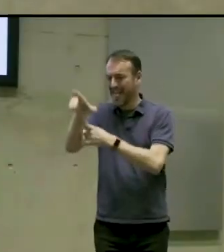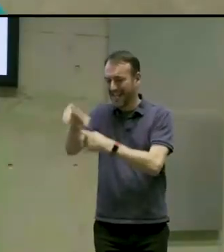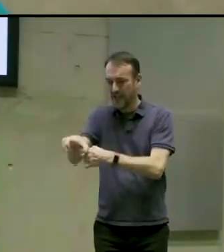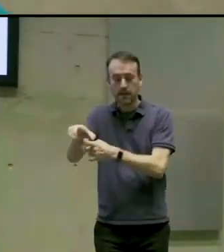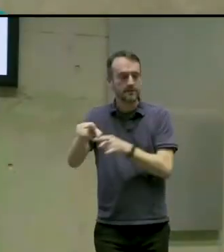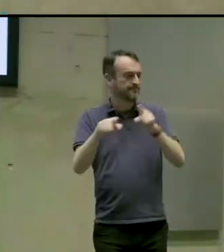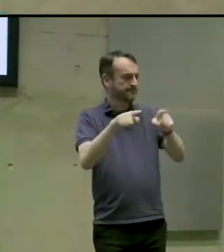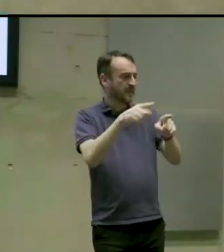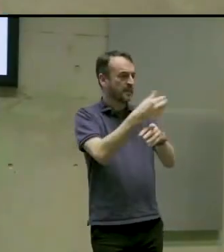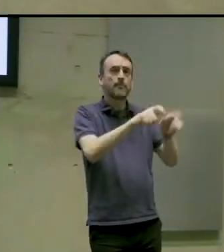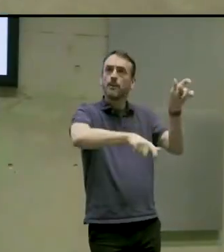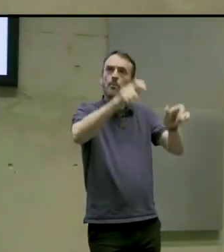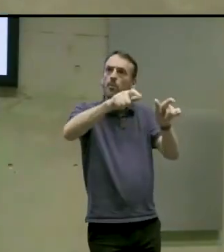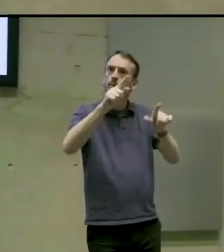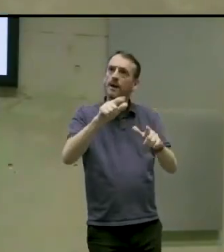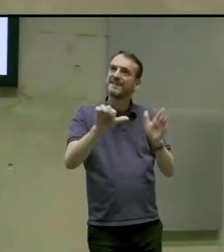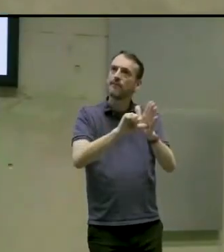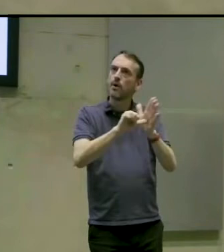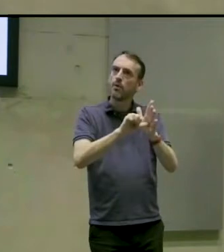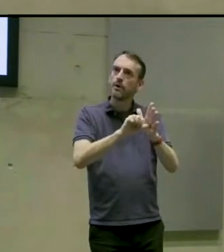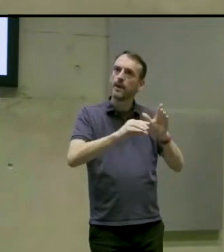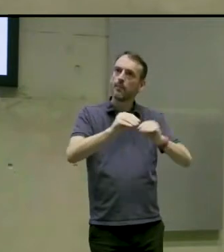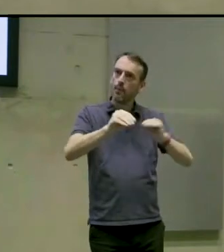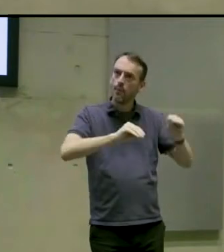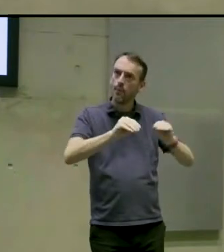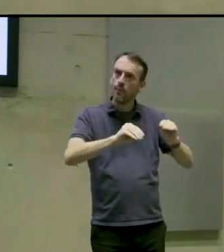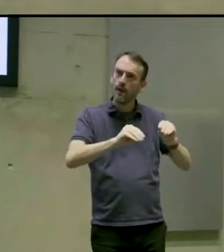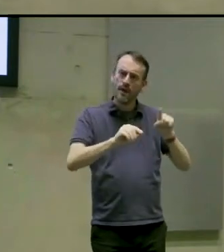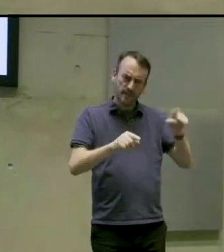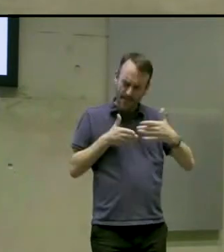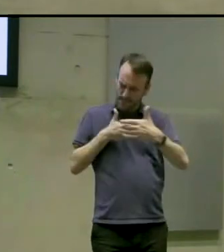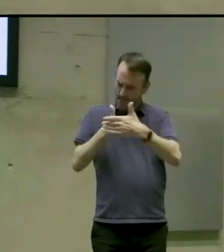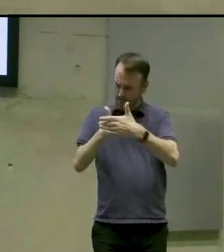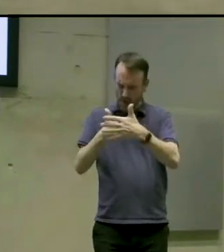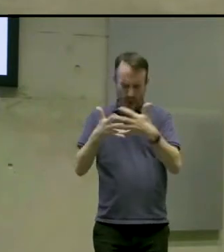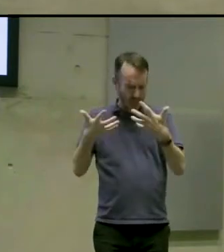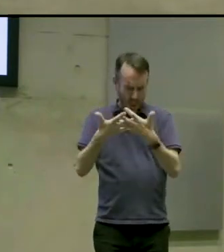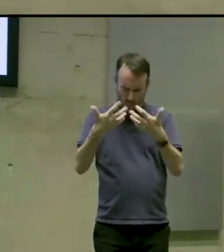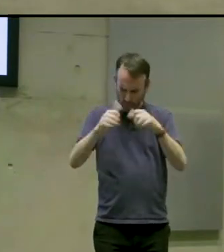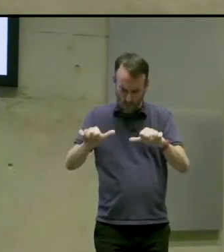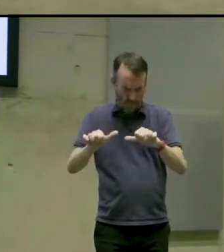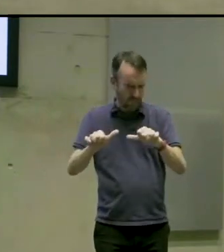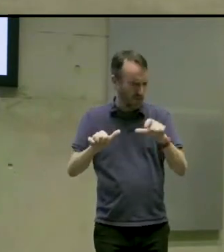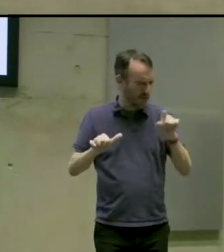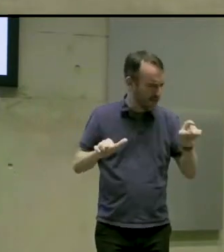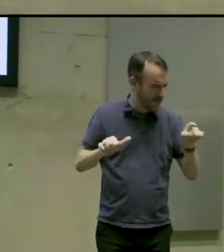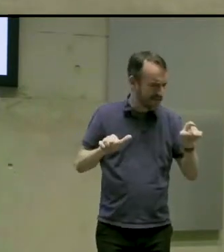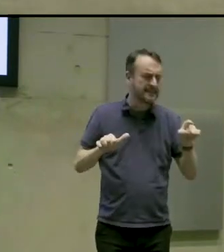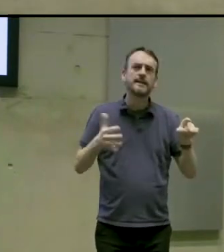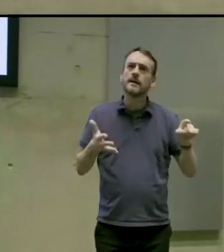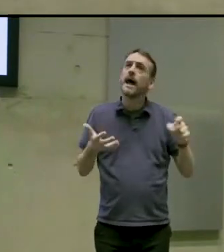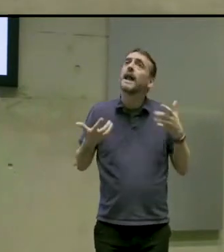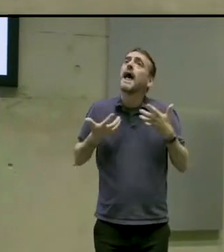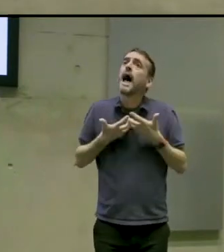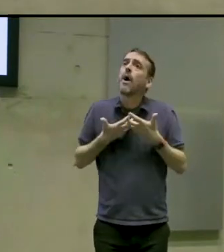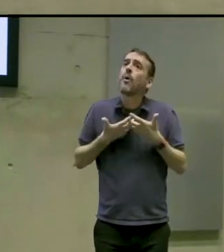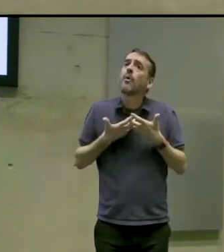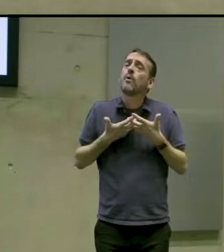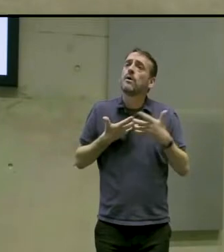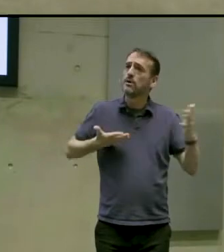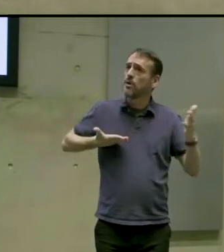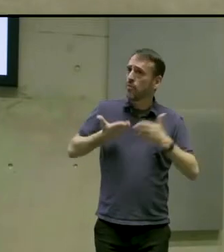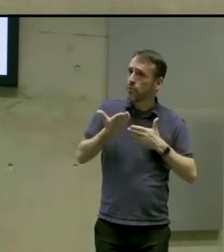this, when we first started, was a big barrier that we were trying to address. And the way that we've done that is